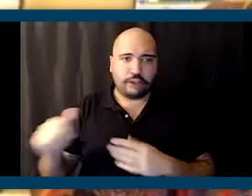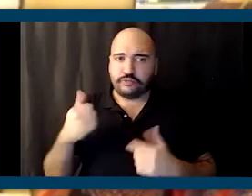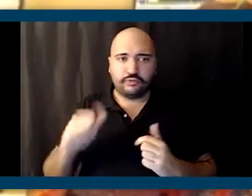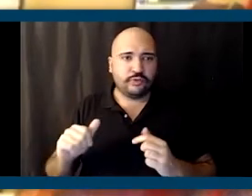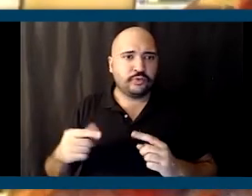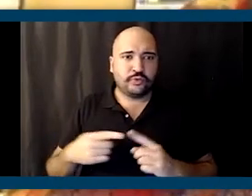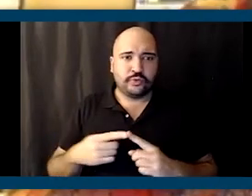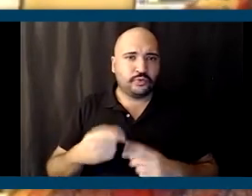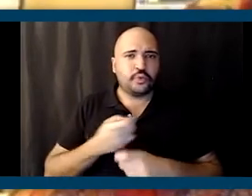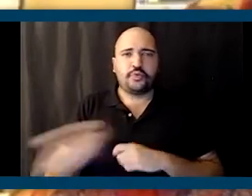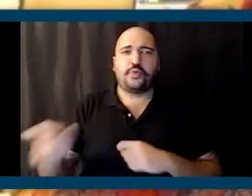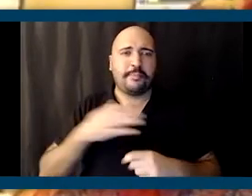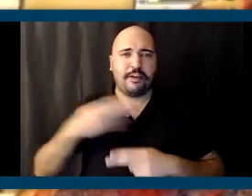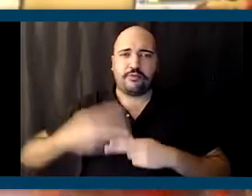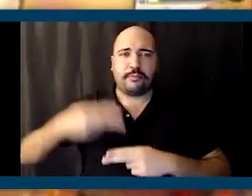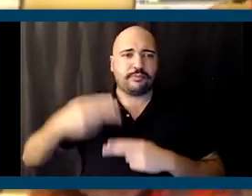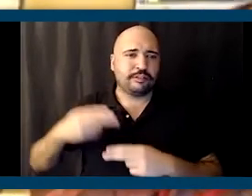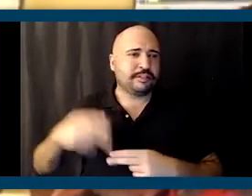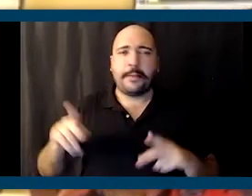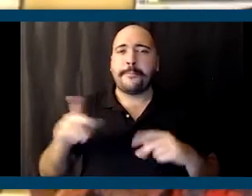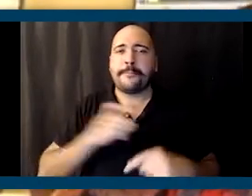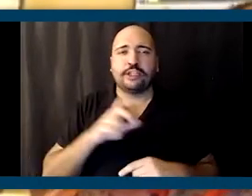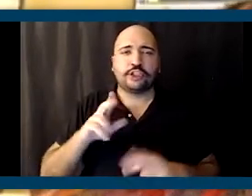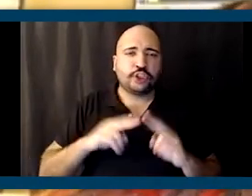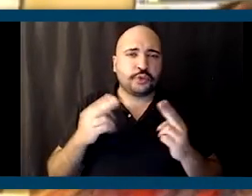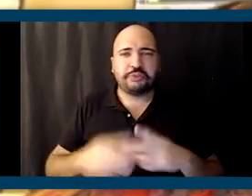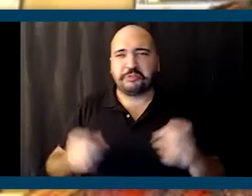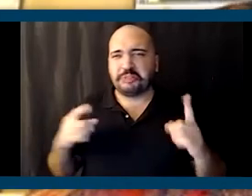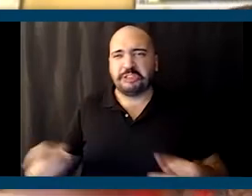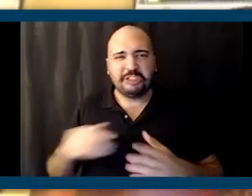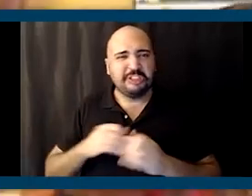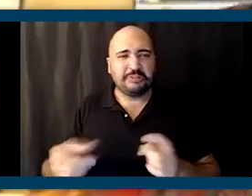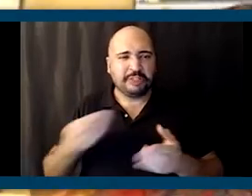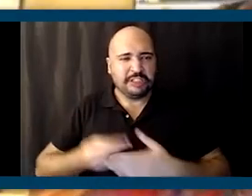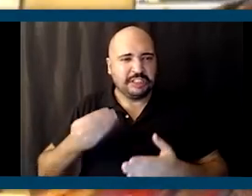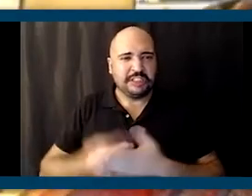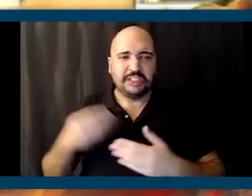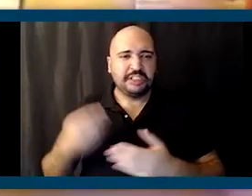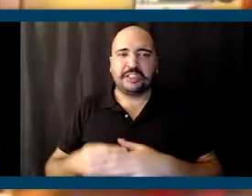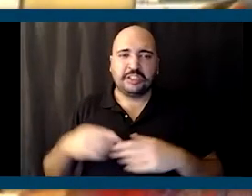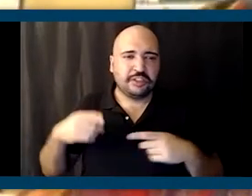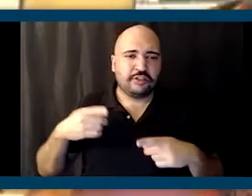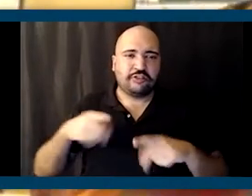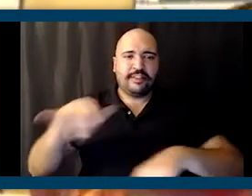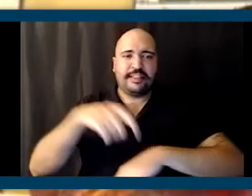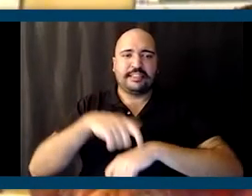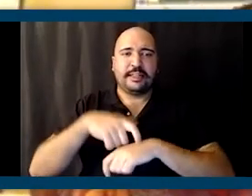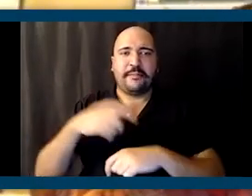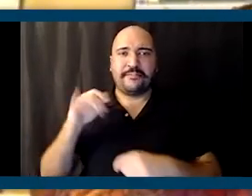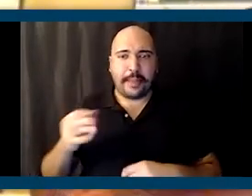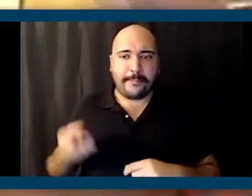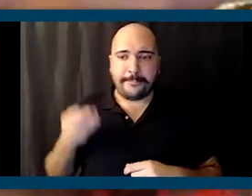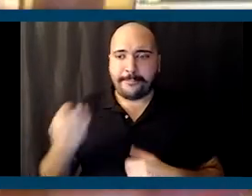basically ruin my reputation. The police did. They spent a million dollars in campaigns against me during the time of the bill.